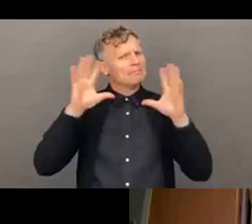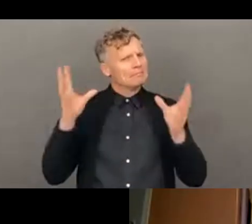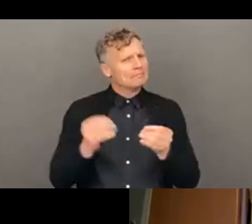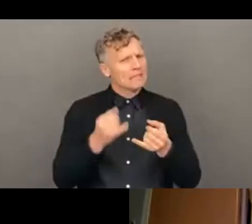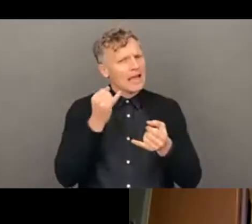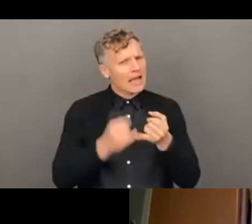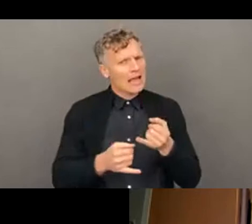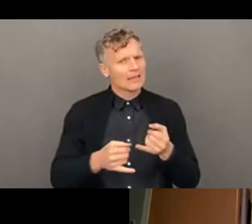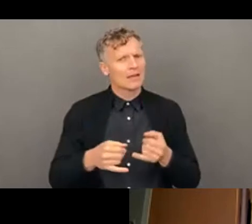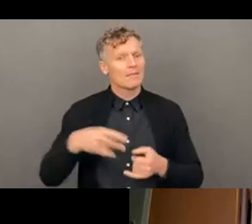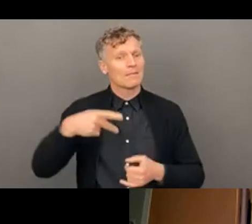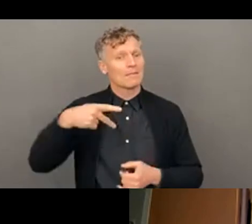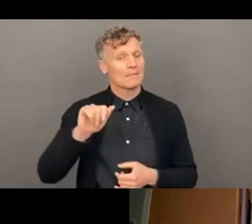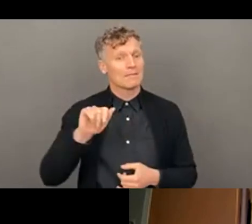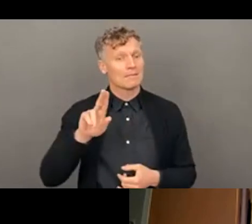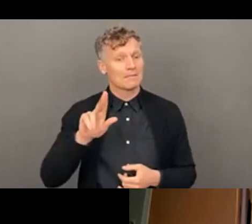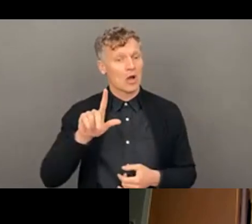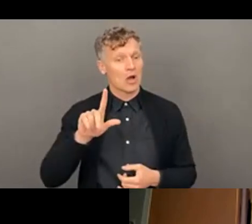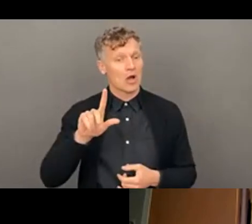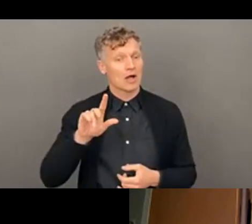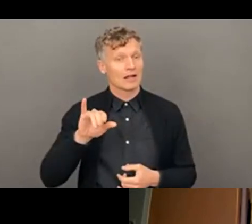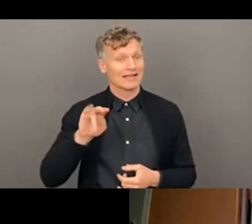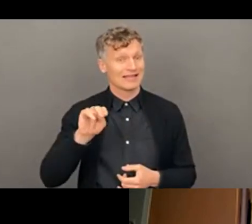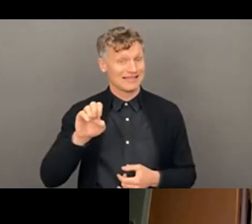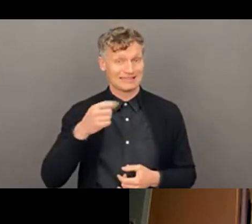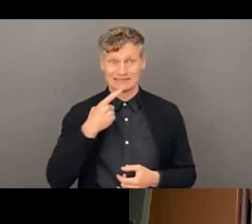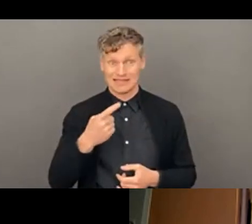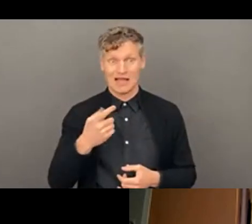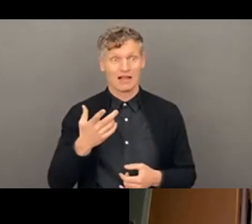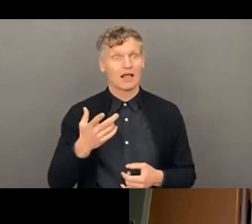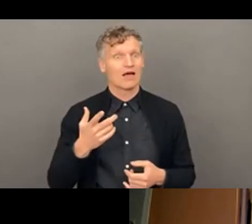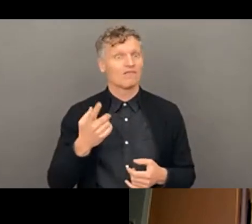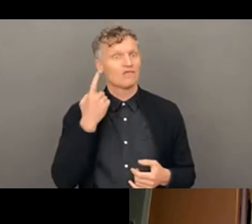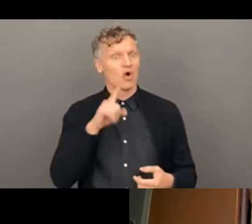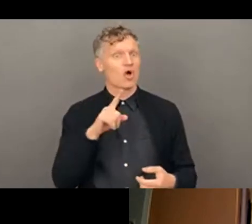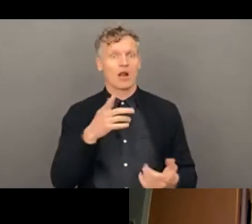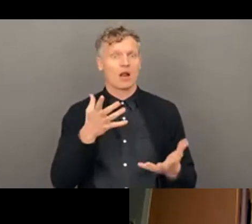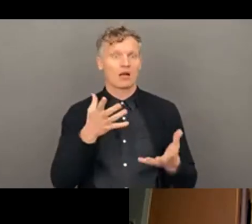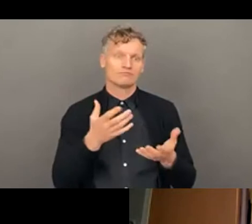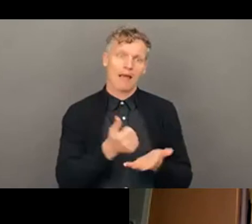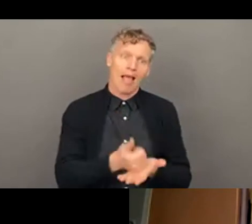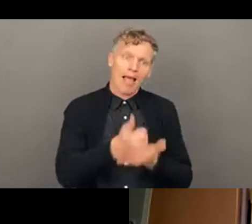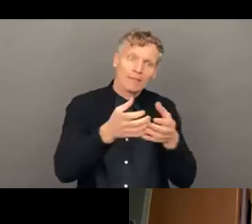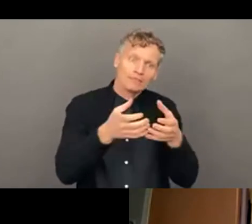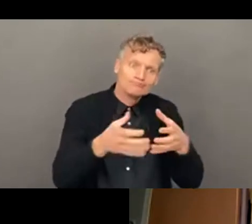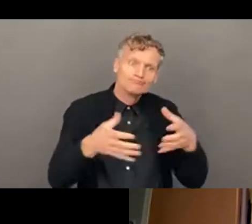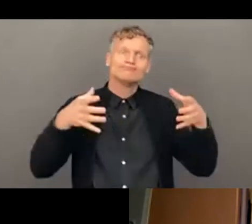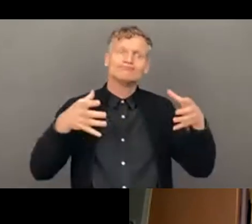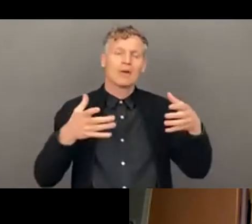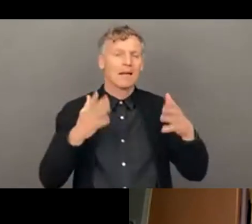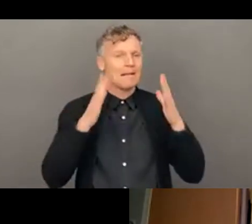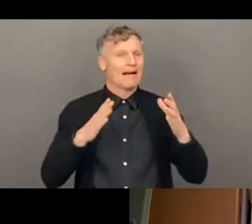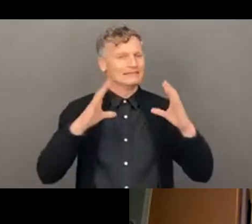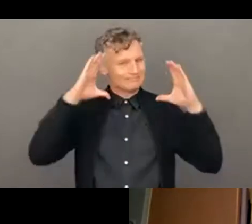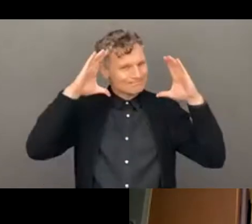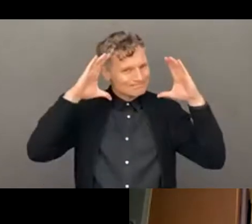uh, specifically said that obviously in terms of capacity building and so on, it's idea of localization. The idea of, um,